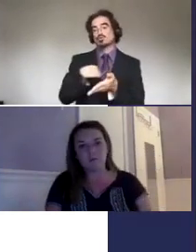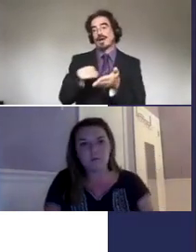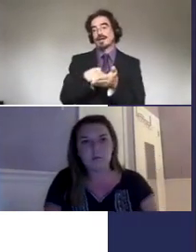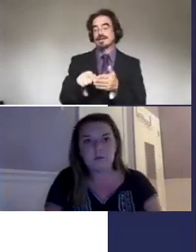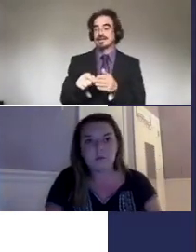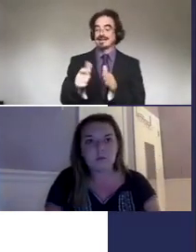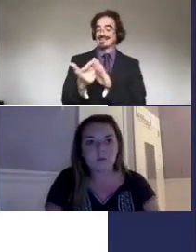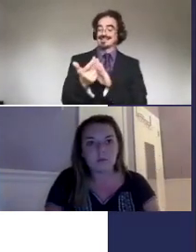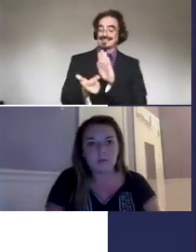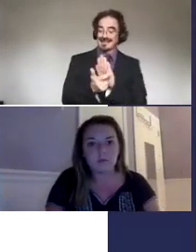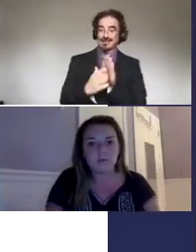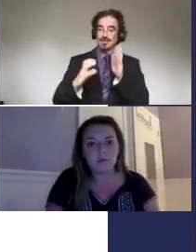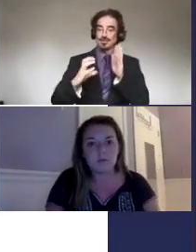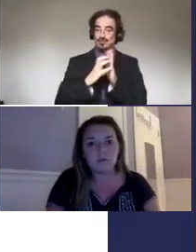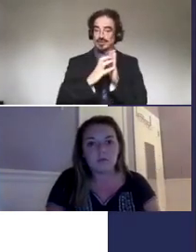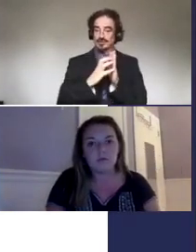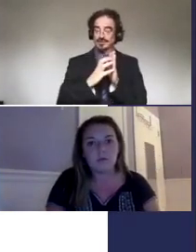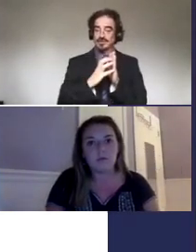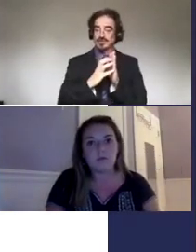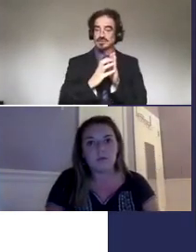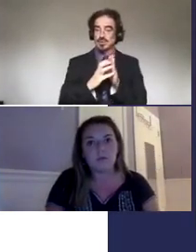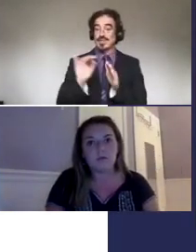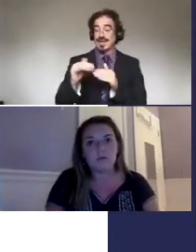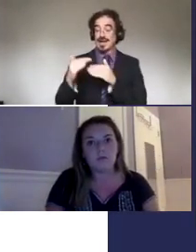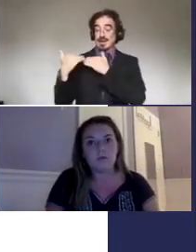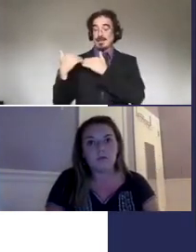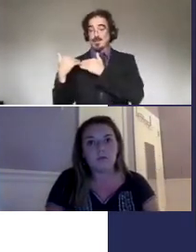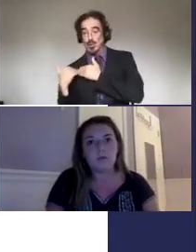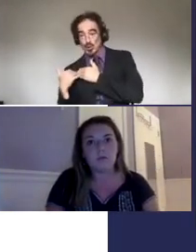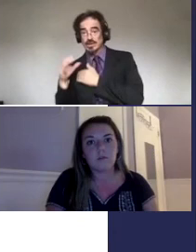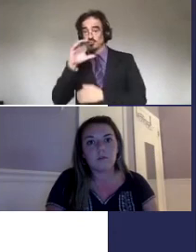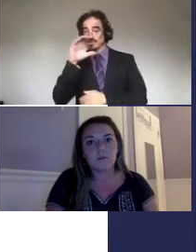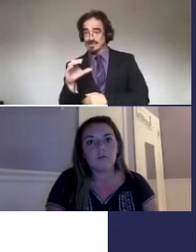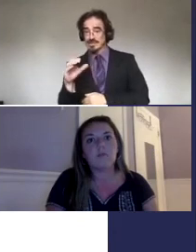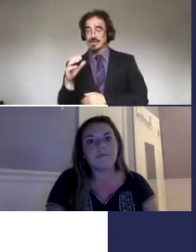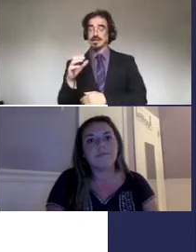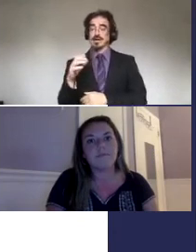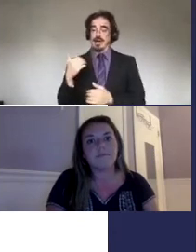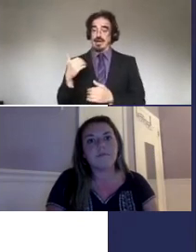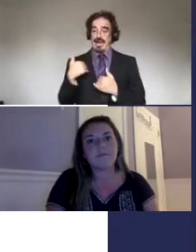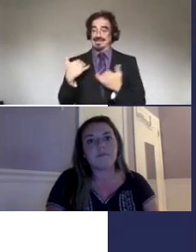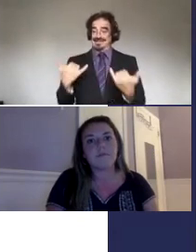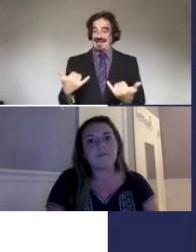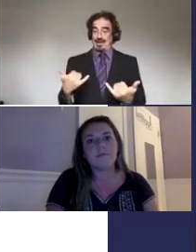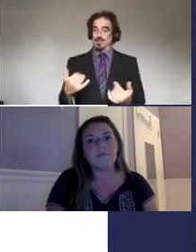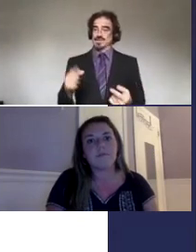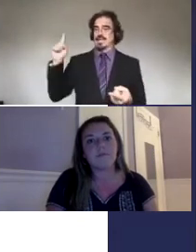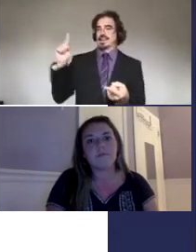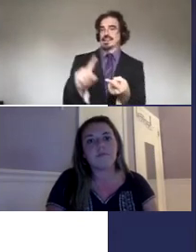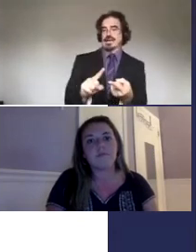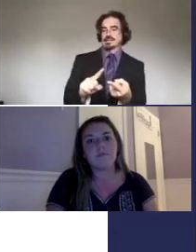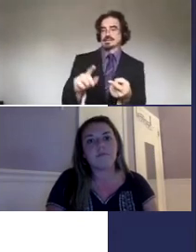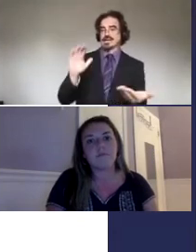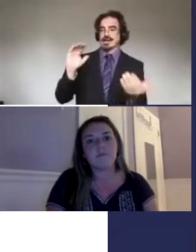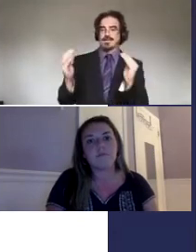the, the world that Christina is facing now is a lot different than it was 20 years ago. And I'm really glad that